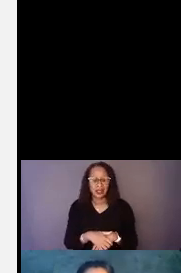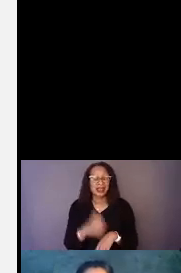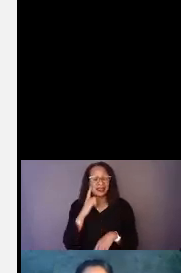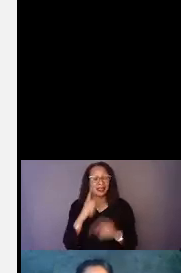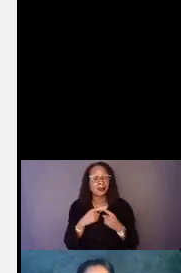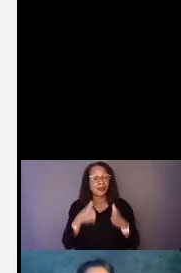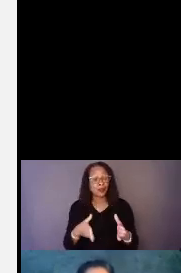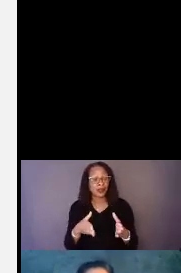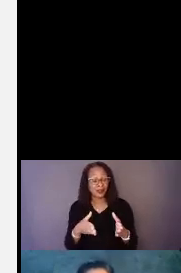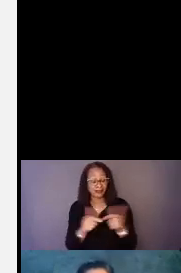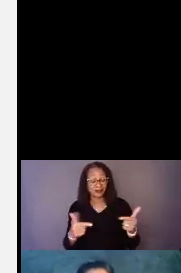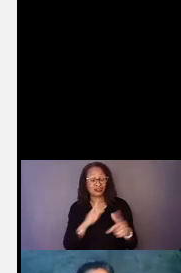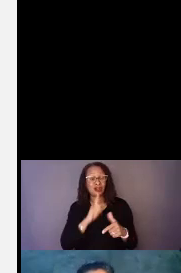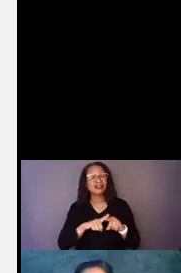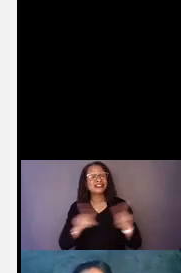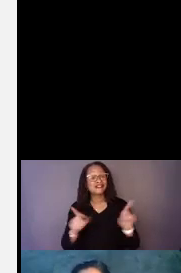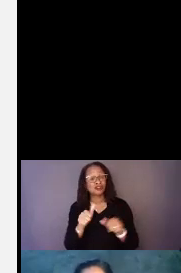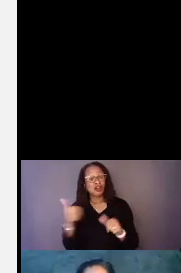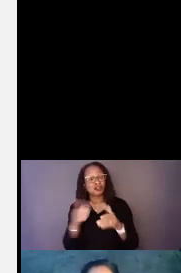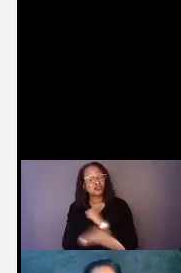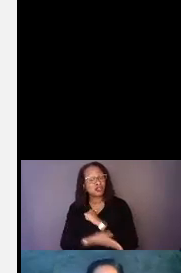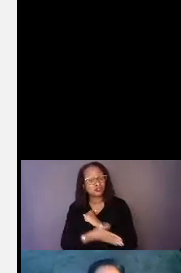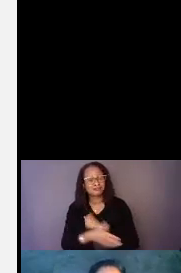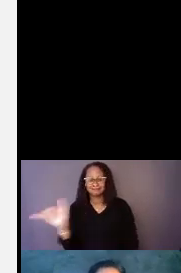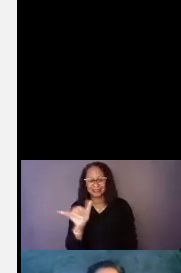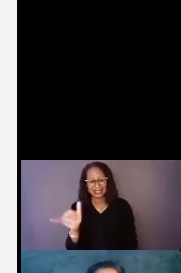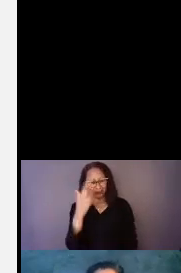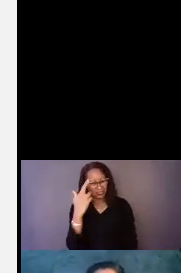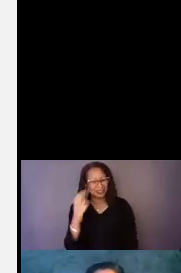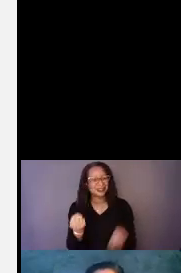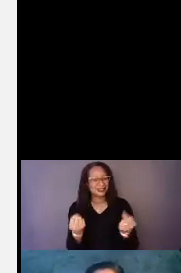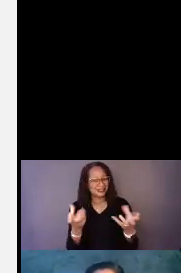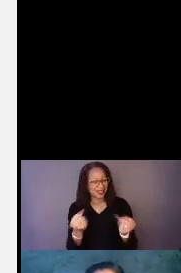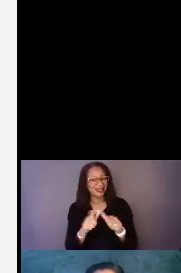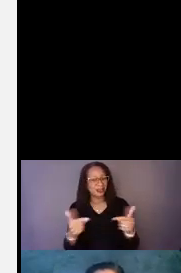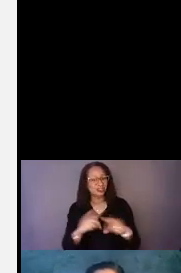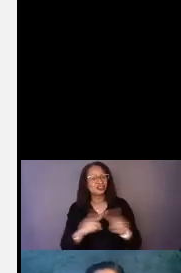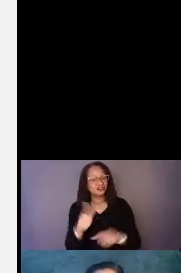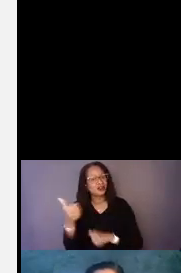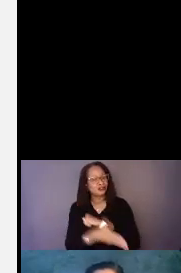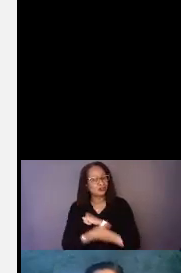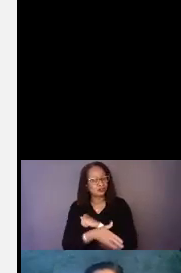languages are different in other countries, it's the same reason that sign languages are different in other countries.